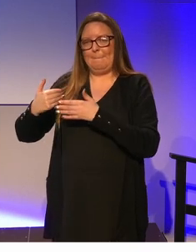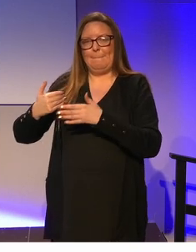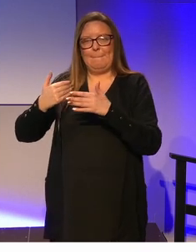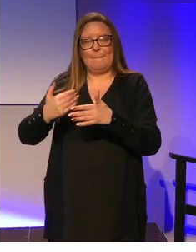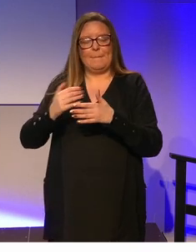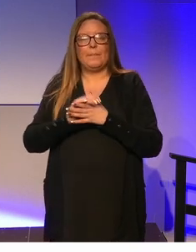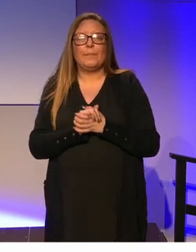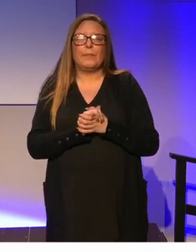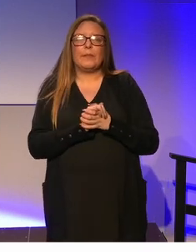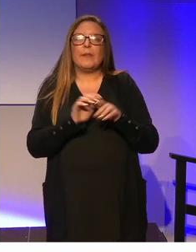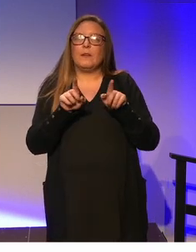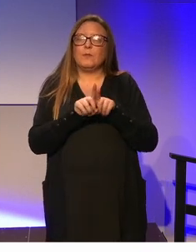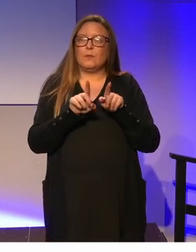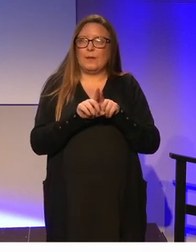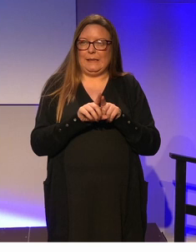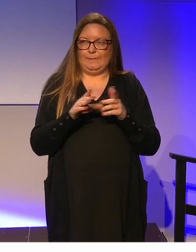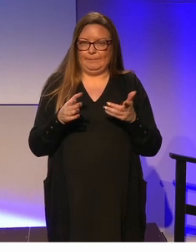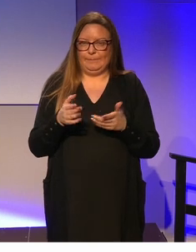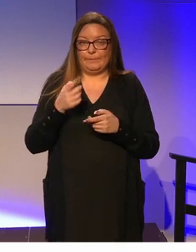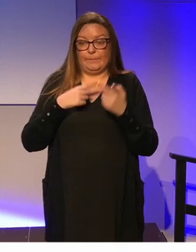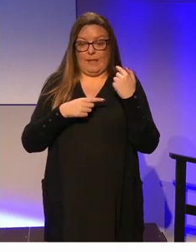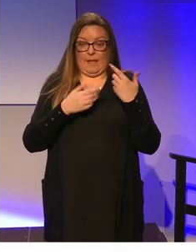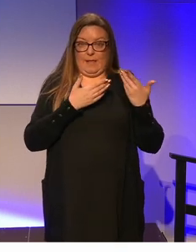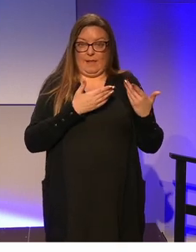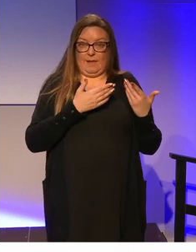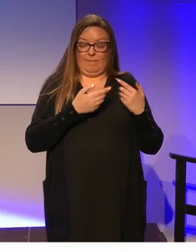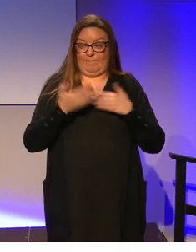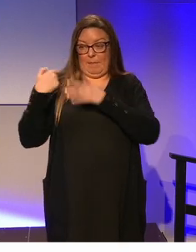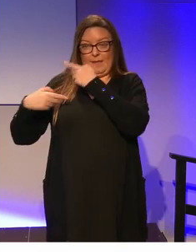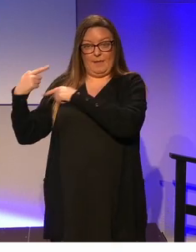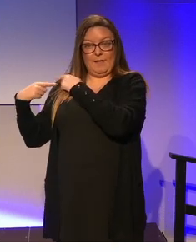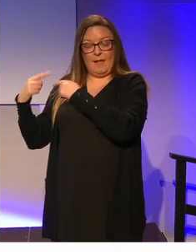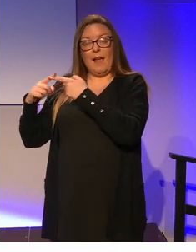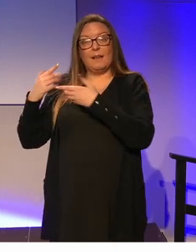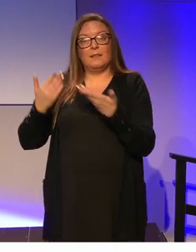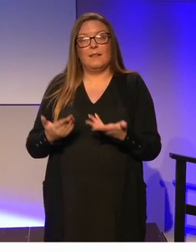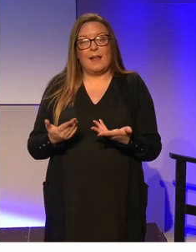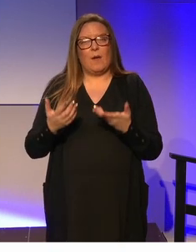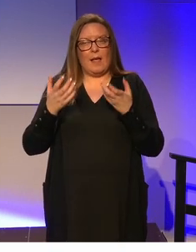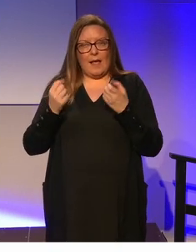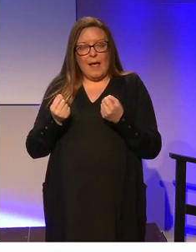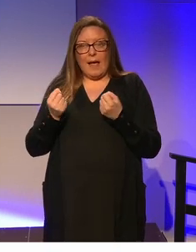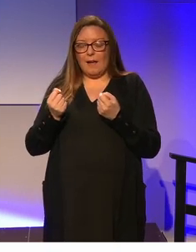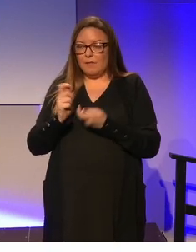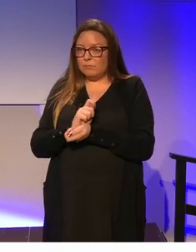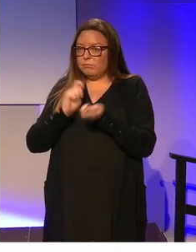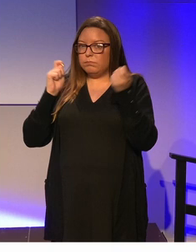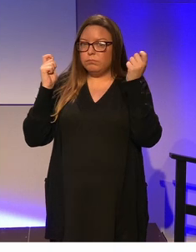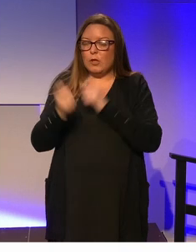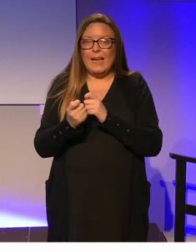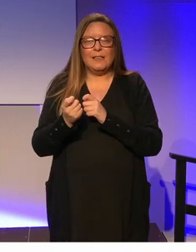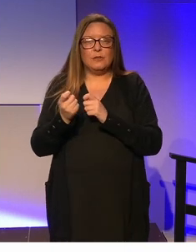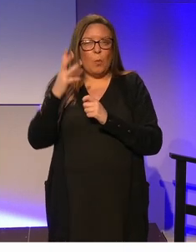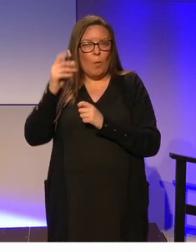as well as that back then and now there was an enlightened rhetoric underpinned by a rights-based approach